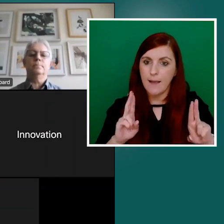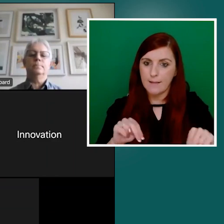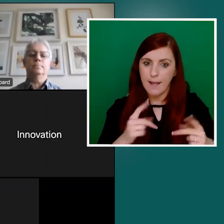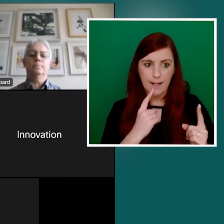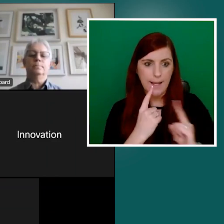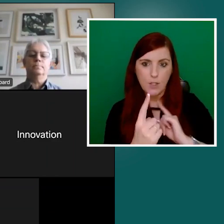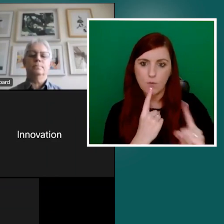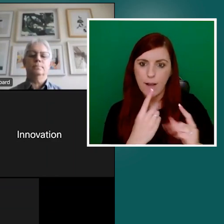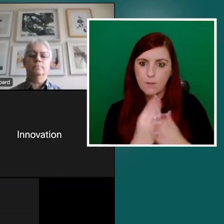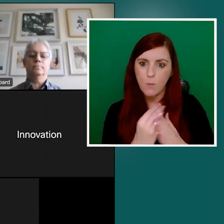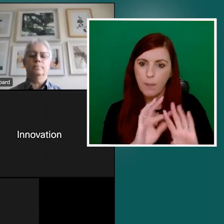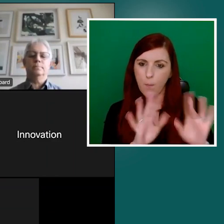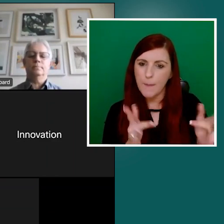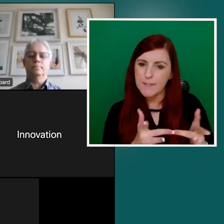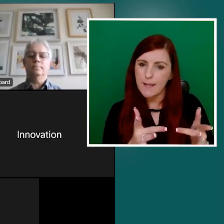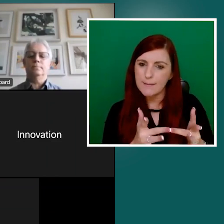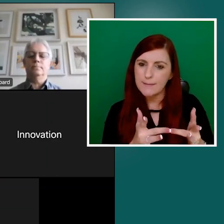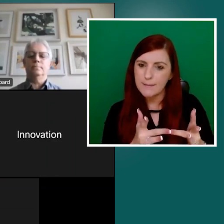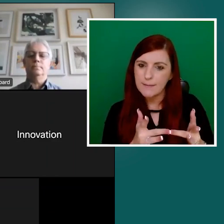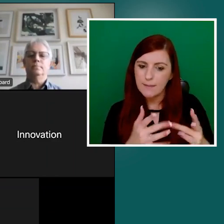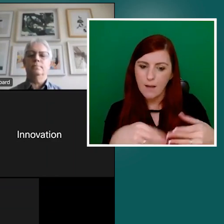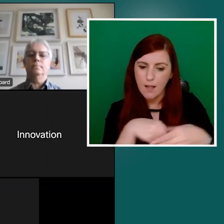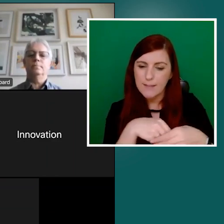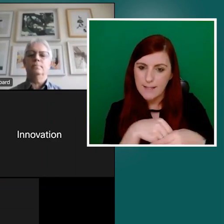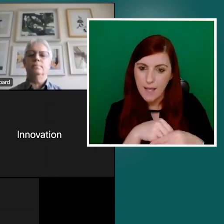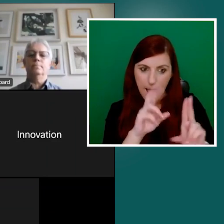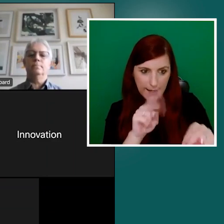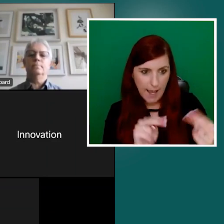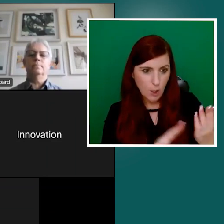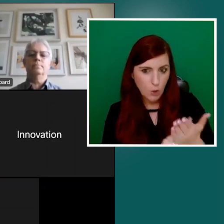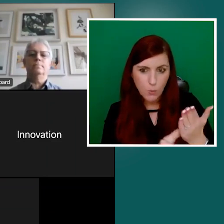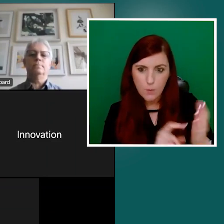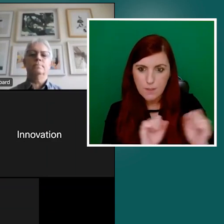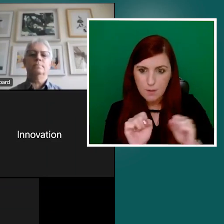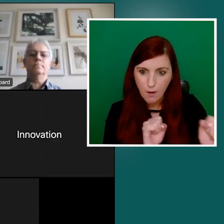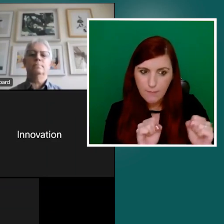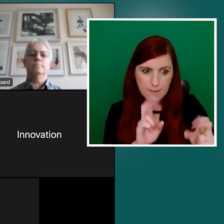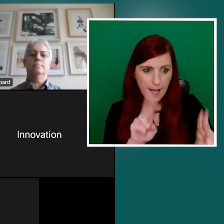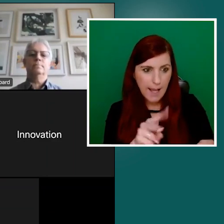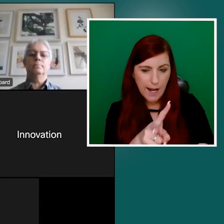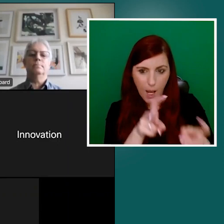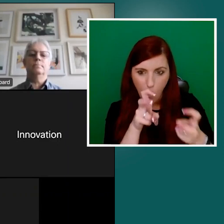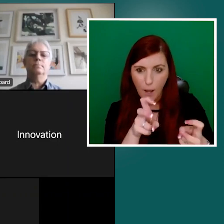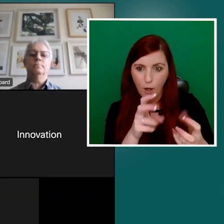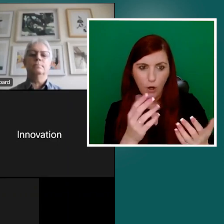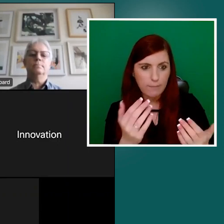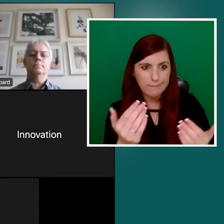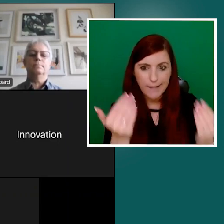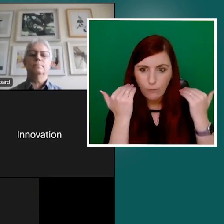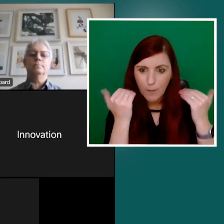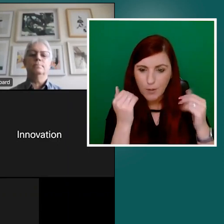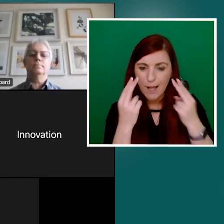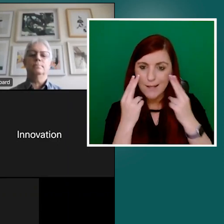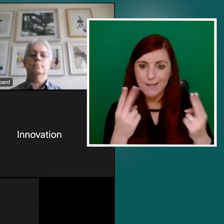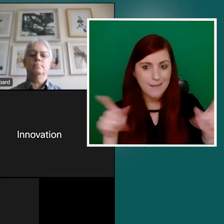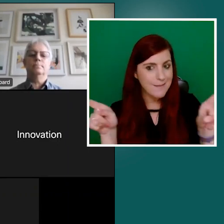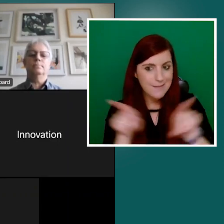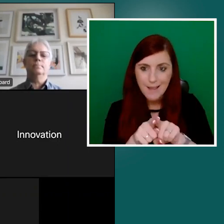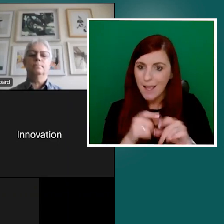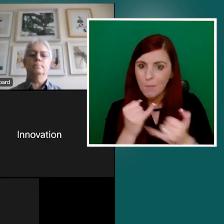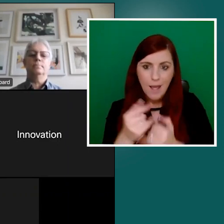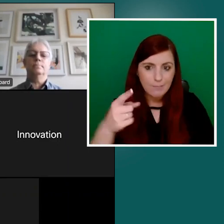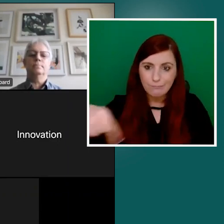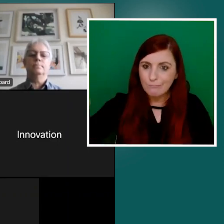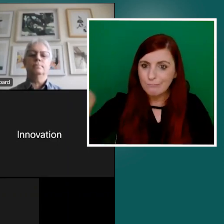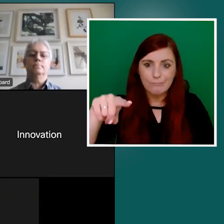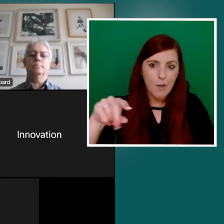content, avail of the services, acquire the information that I need in the same way as somebody who is not